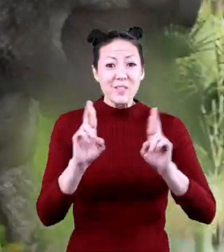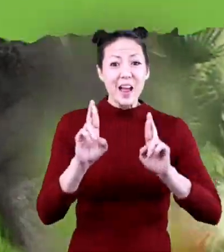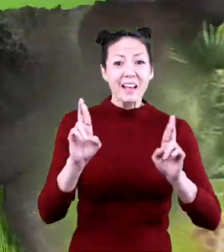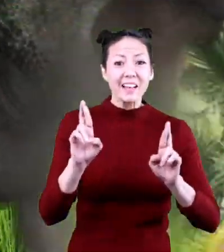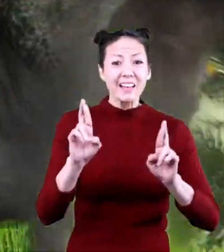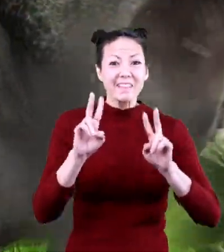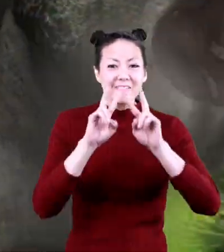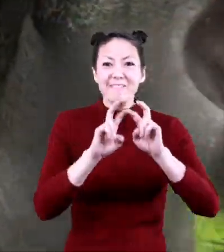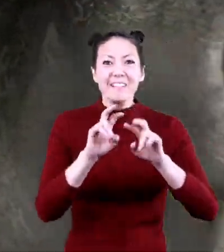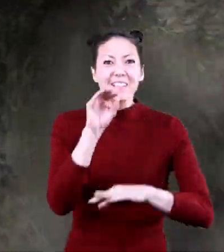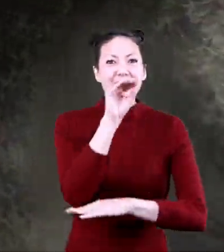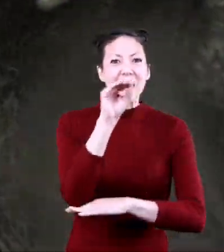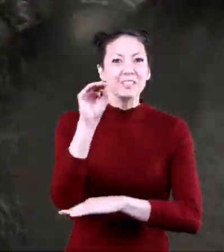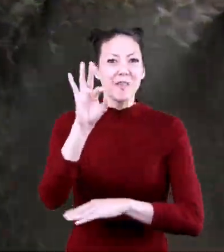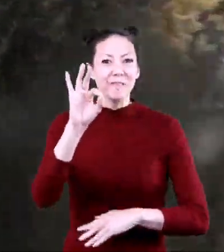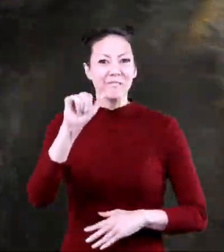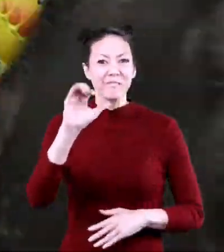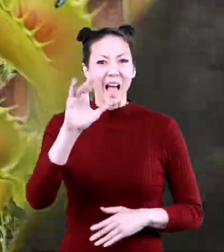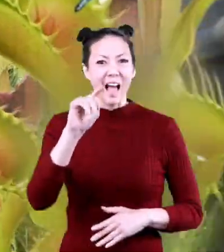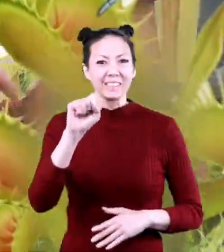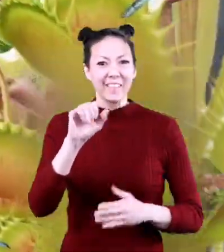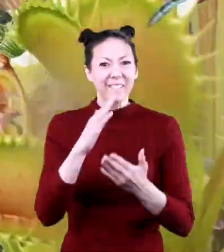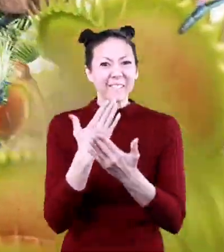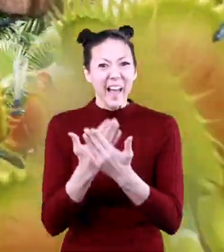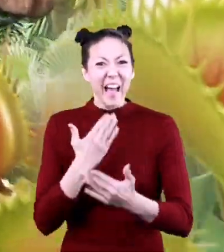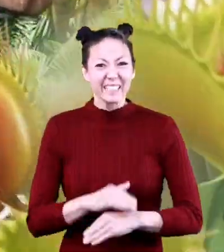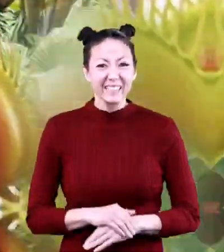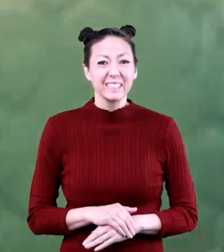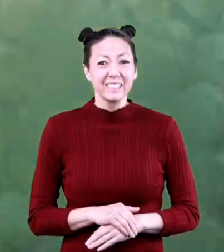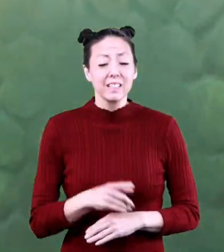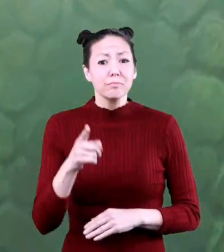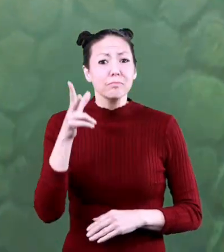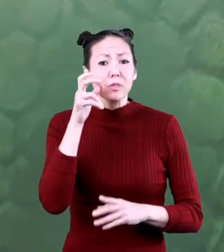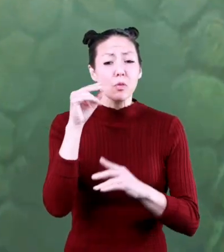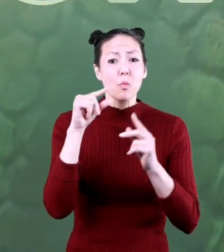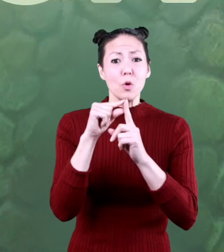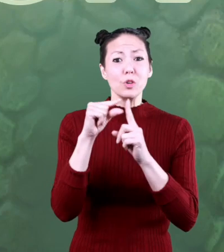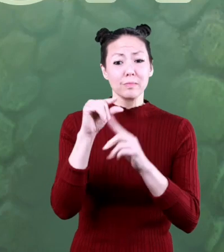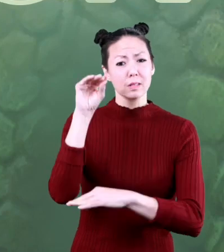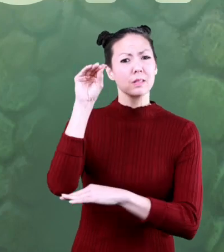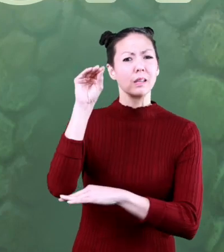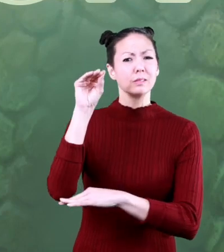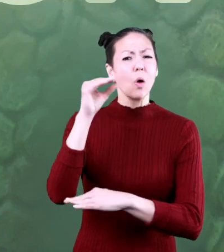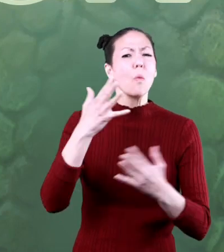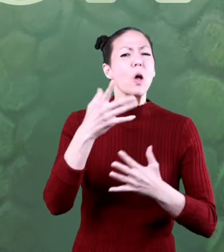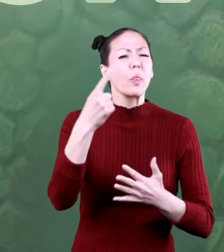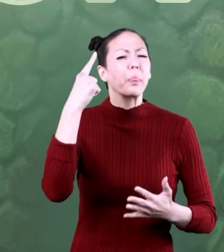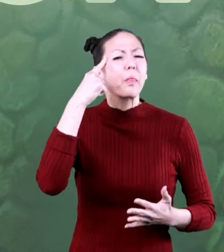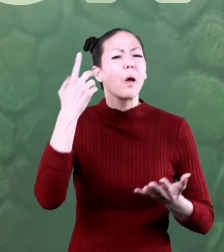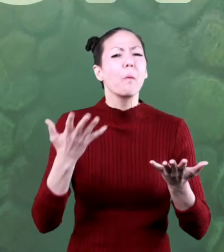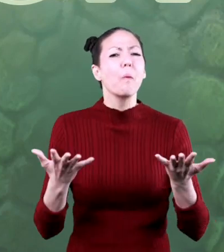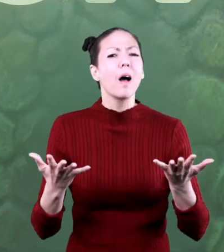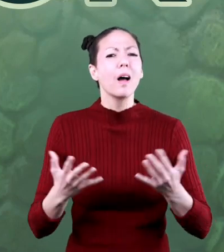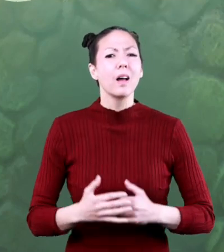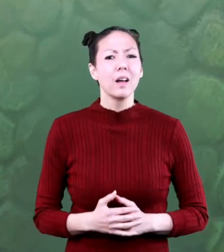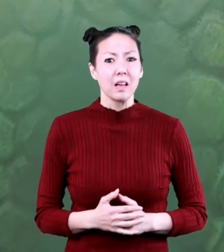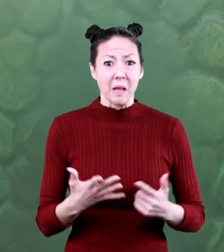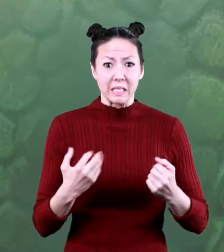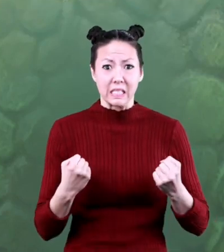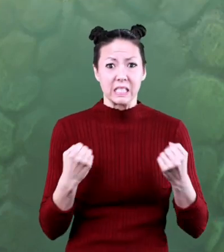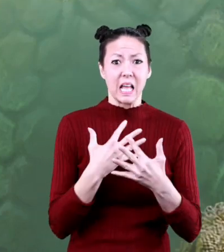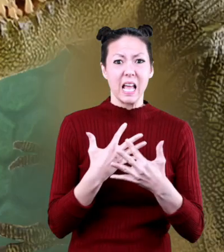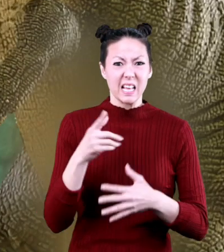are you ready for some dinosaur facts when you hear the word dinosaur what do you think of